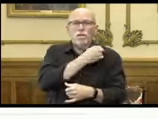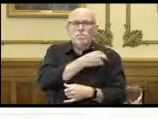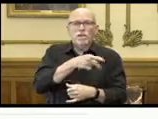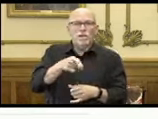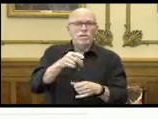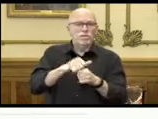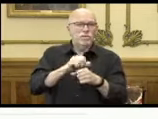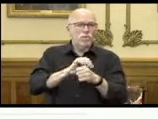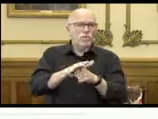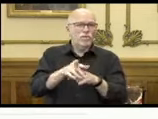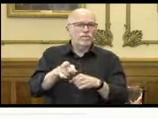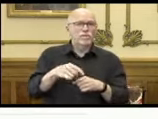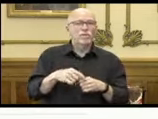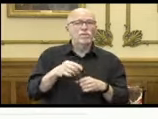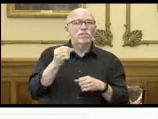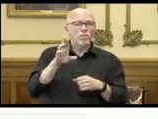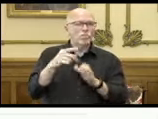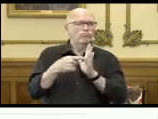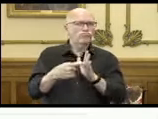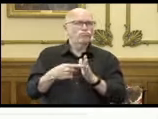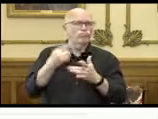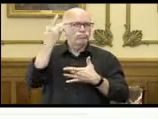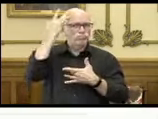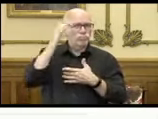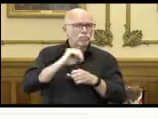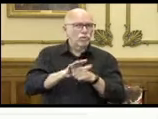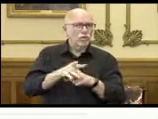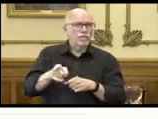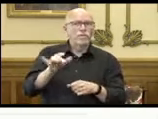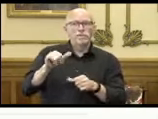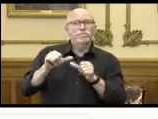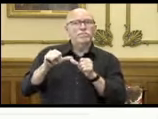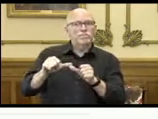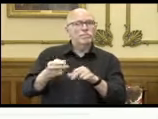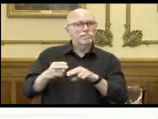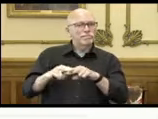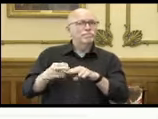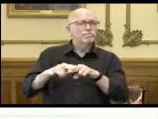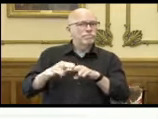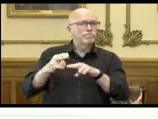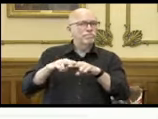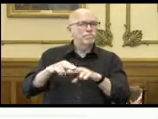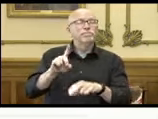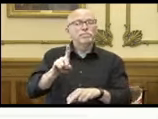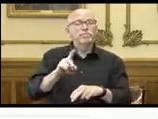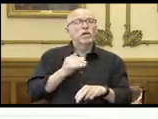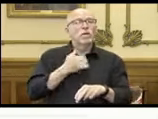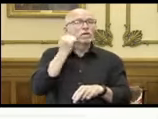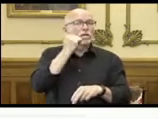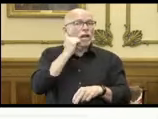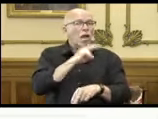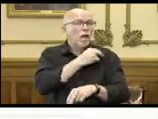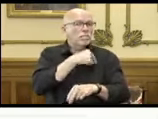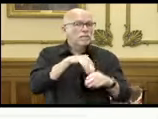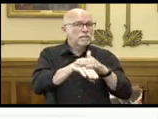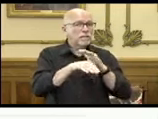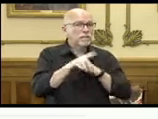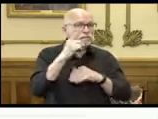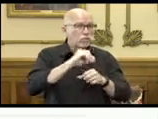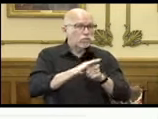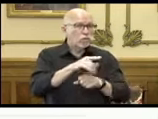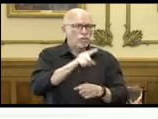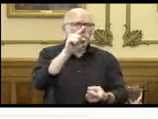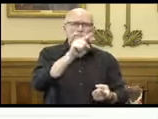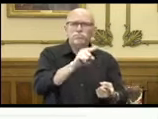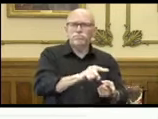with COVID or with symptoms of COVID. This continues to tick up, but our daily hospital admissions for COVID have